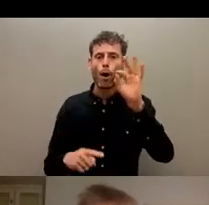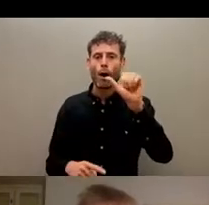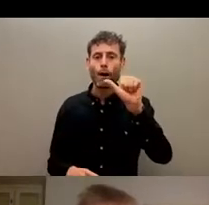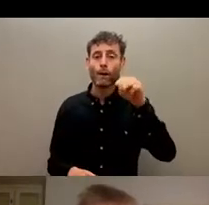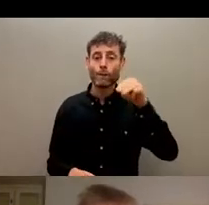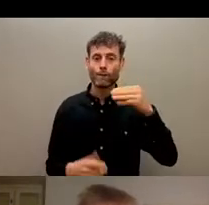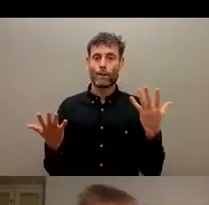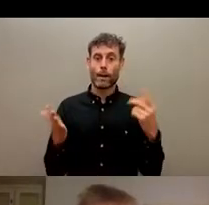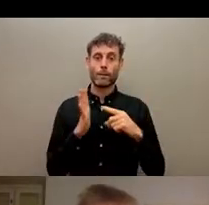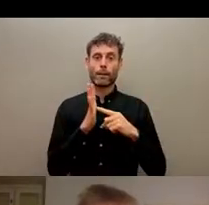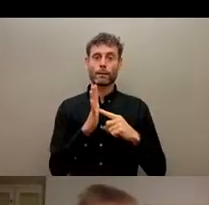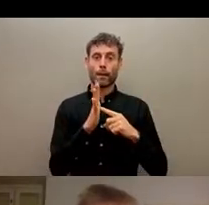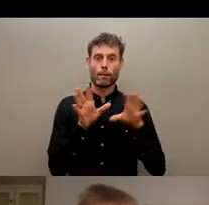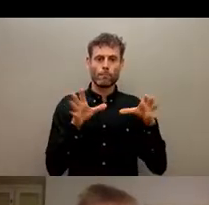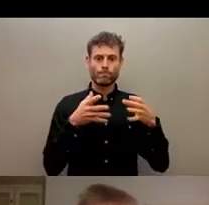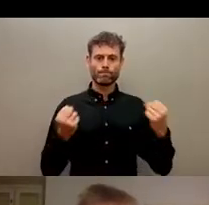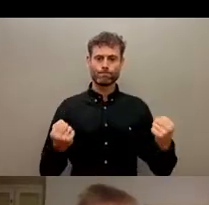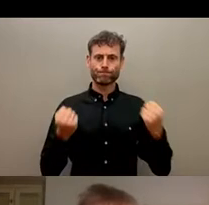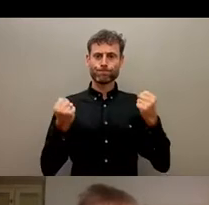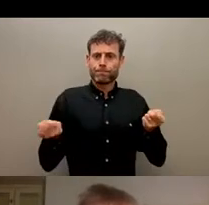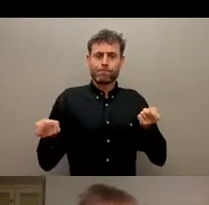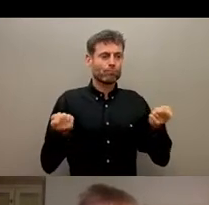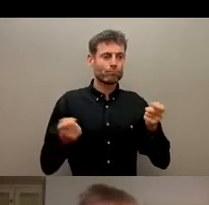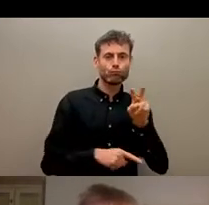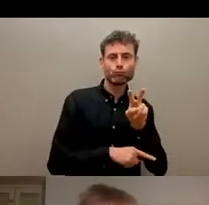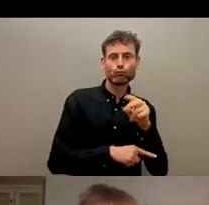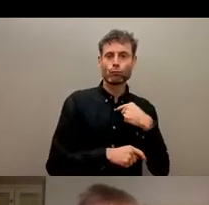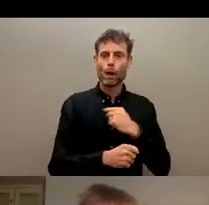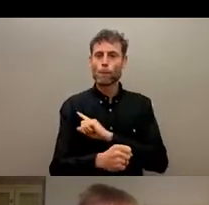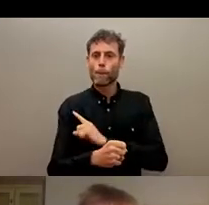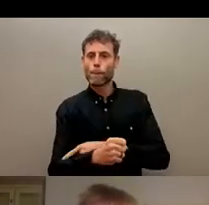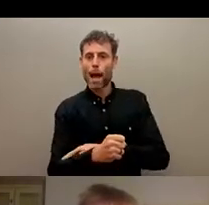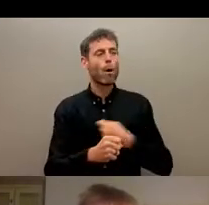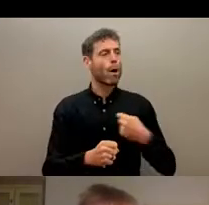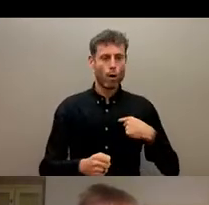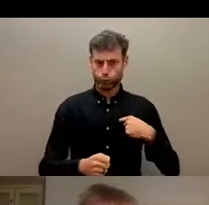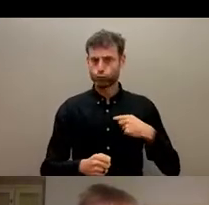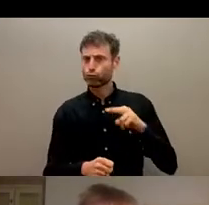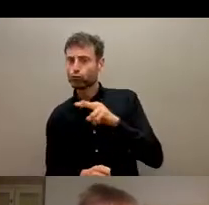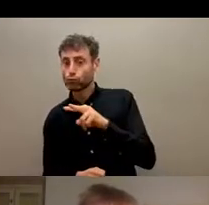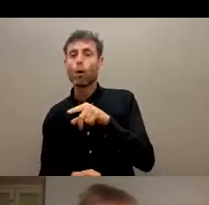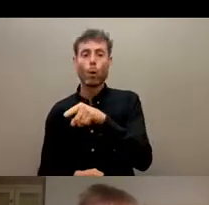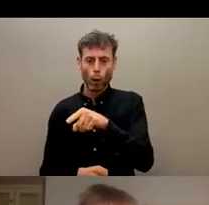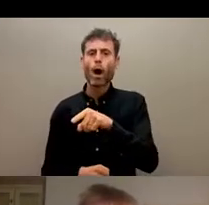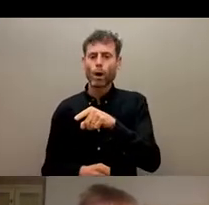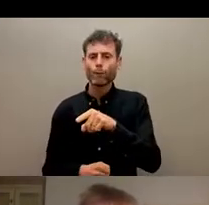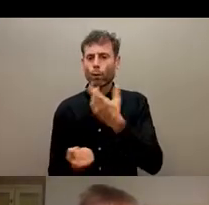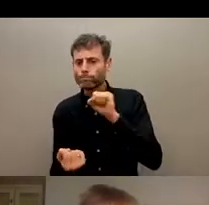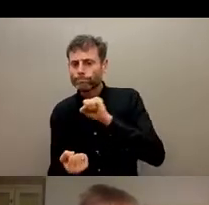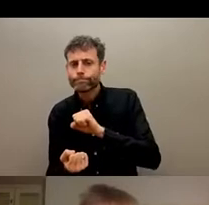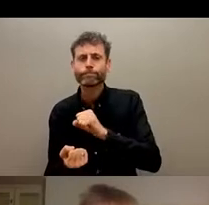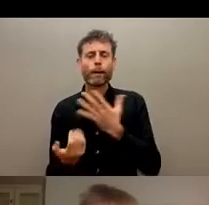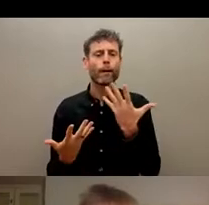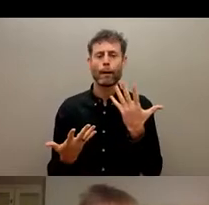people who are vulnerable are being used for sex. They're being abused. They're being harmed in the field